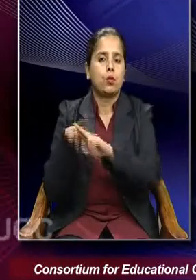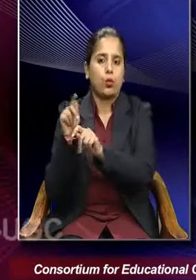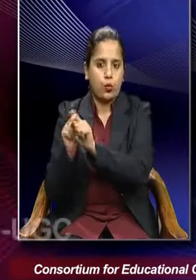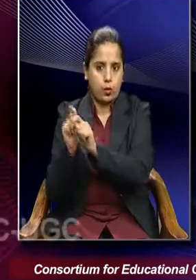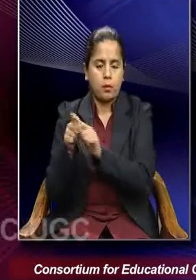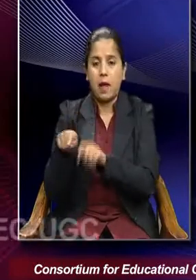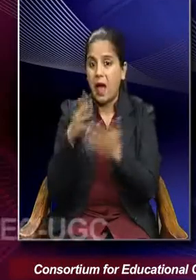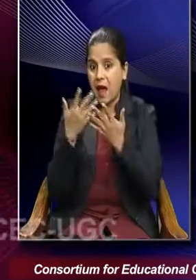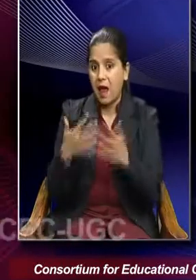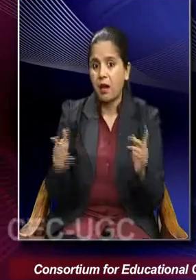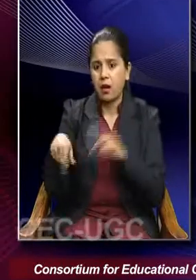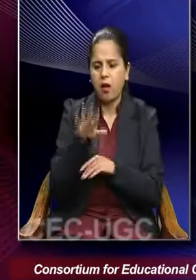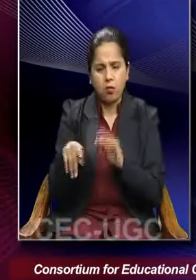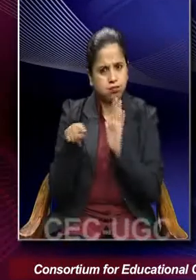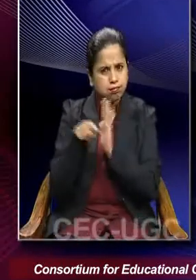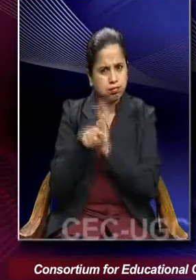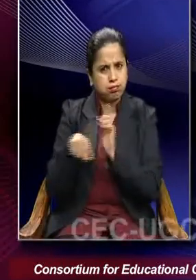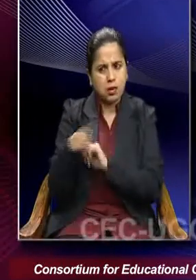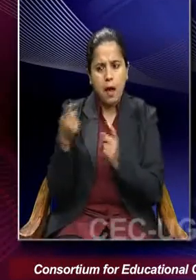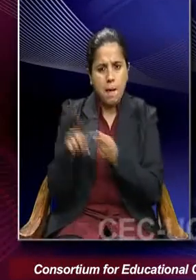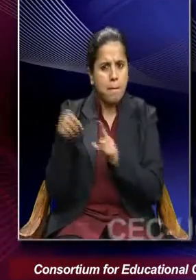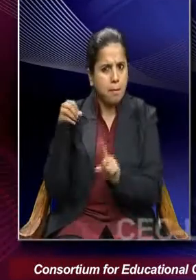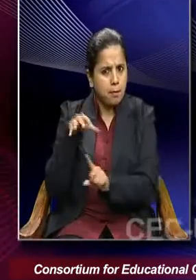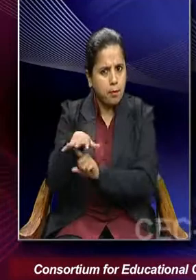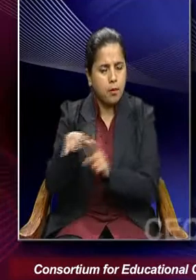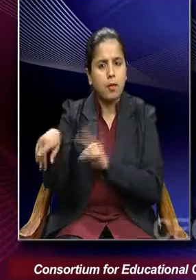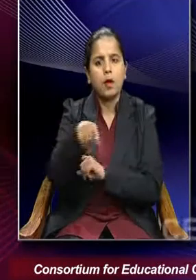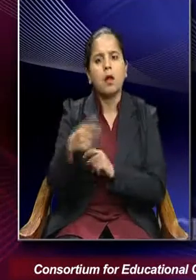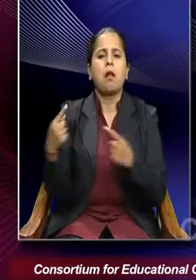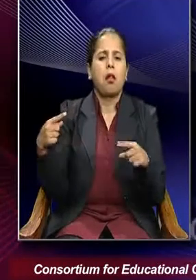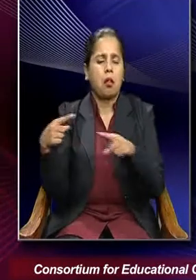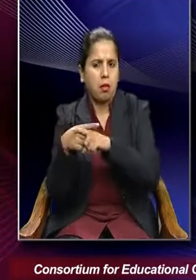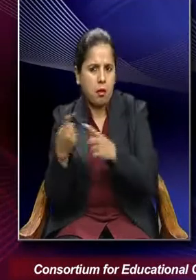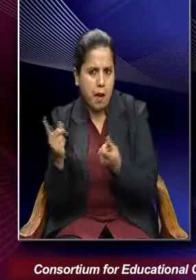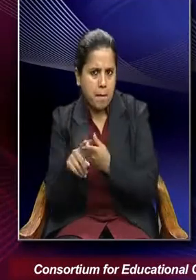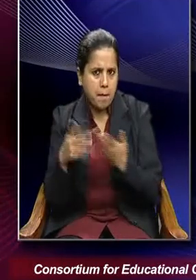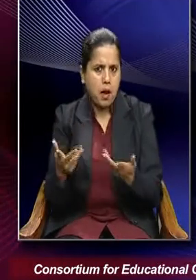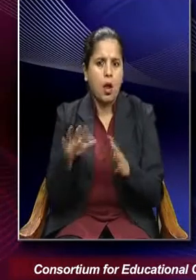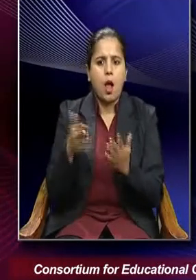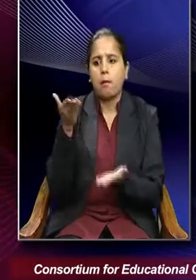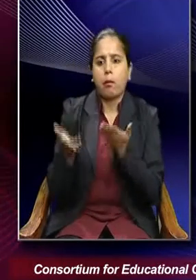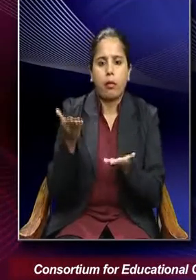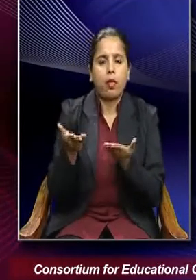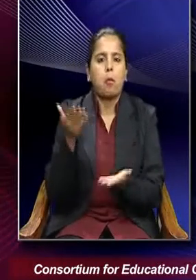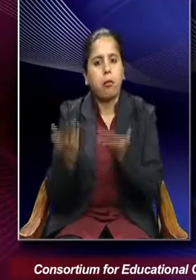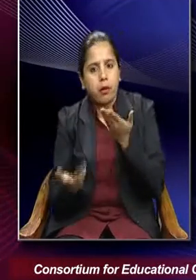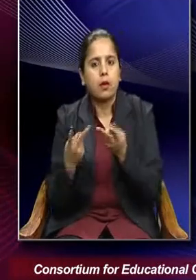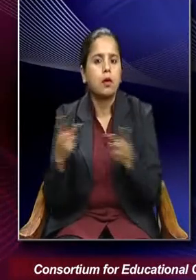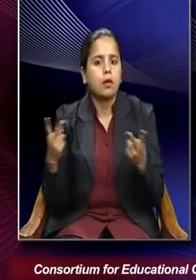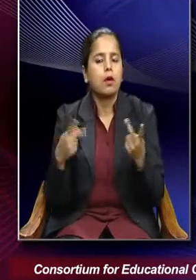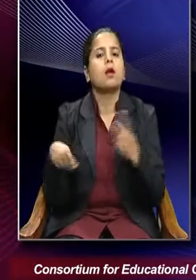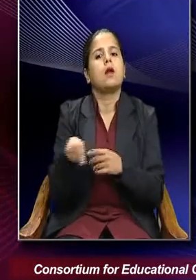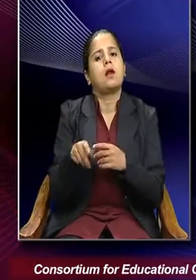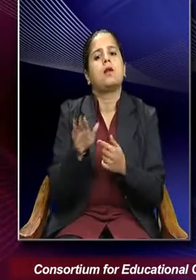part has a negative consequence, it leads to conflict or it leads to the disbalance of order, it is referred